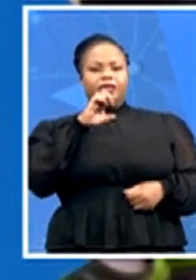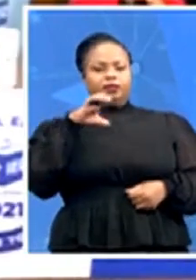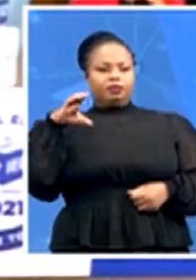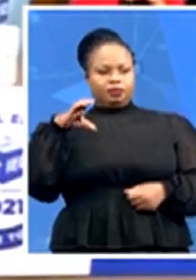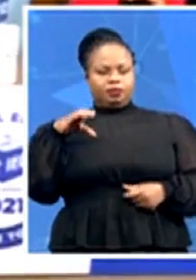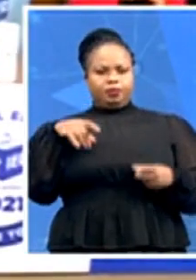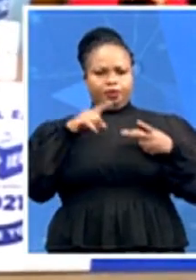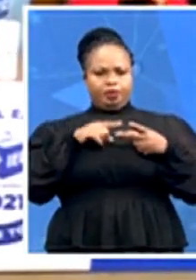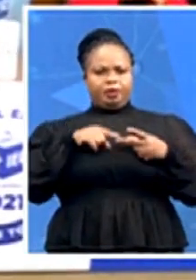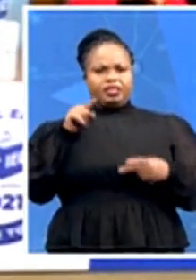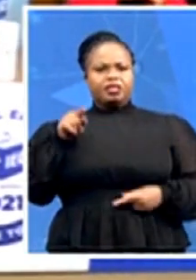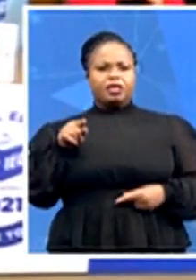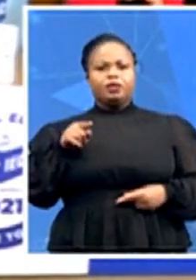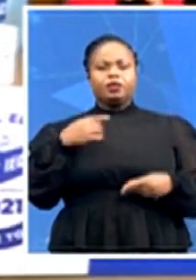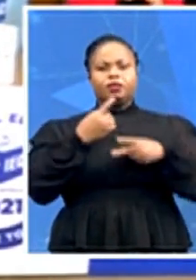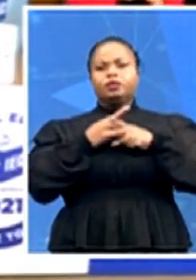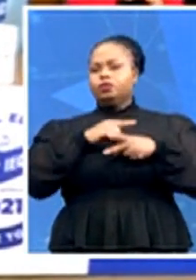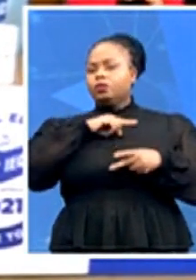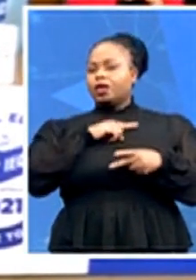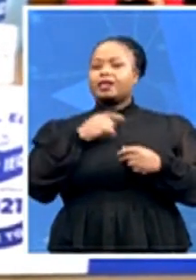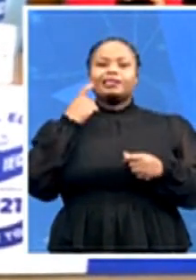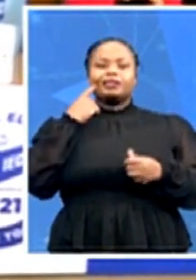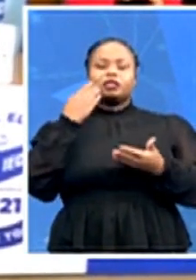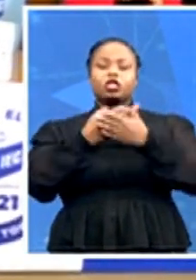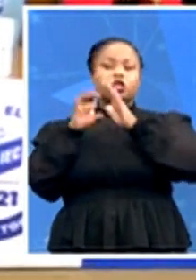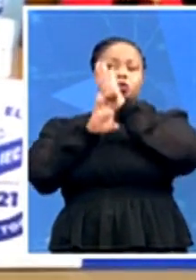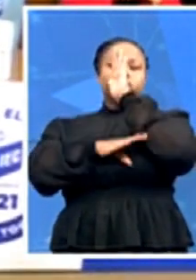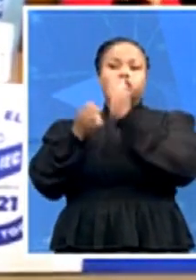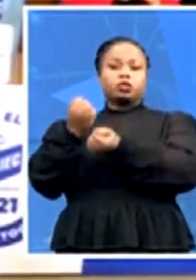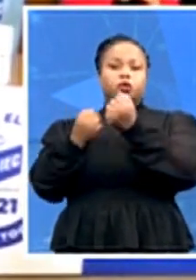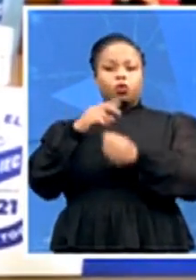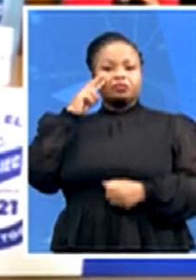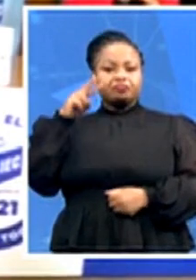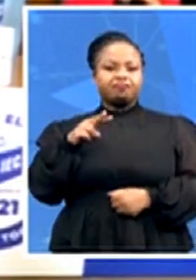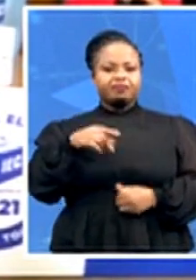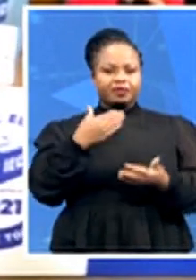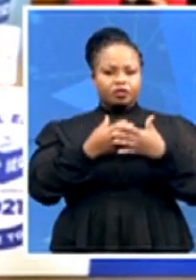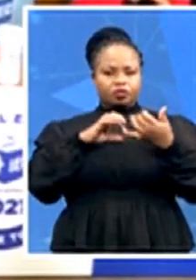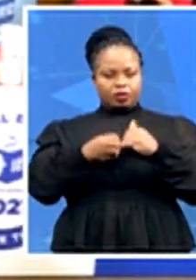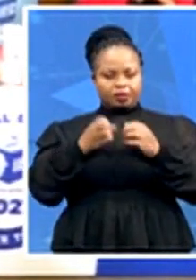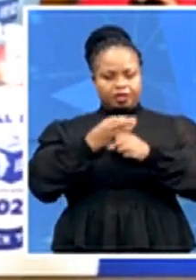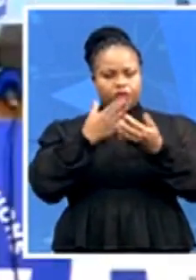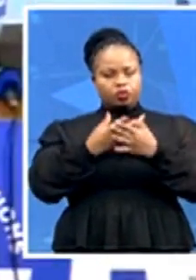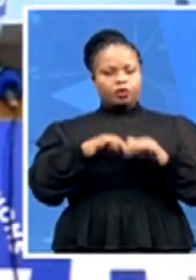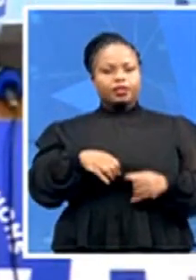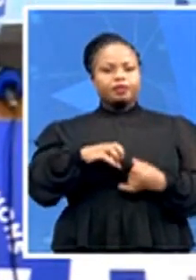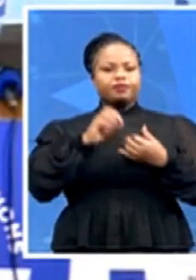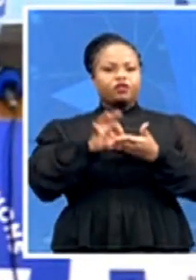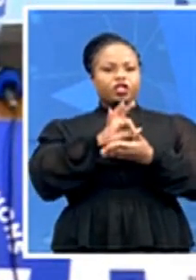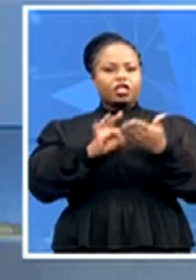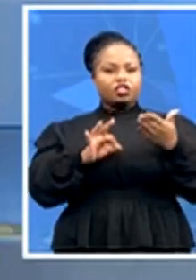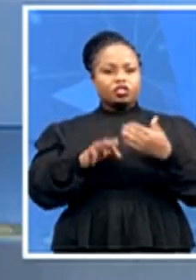so it can put forward its views as a respondent to the fight for a rapid election and voter registration process.